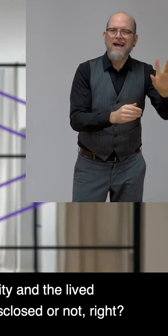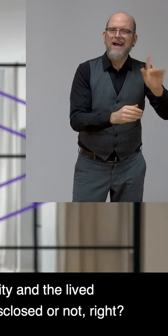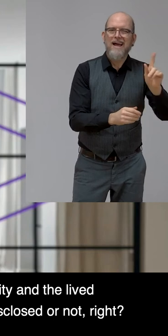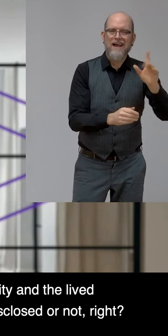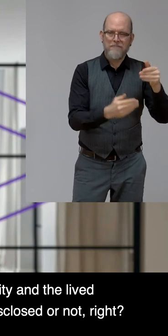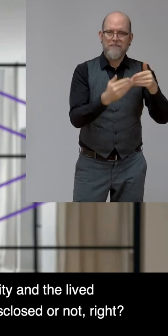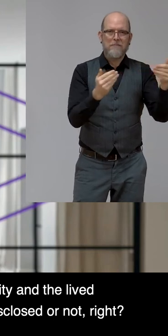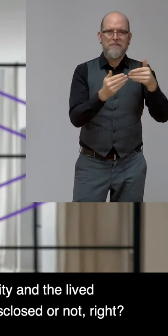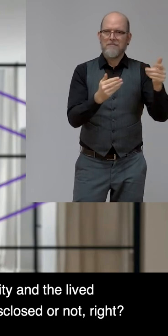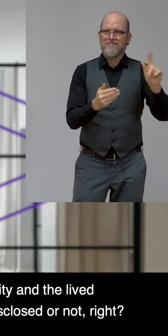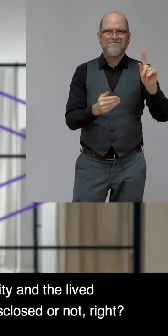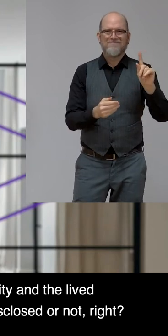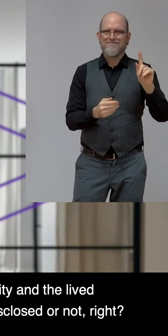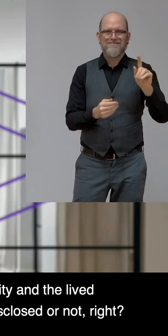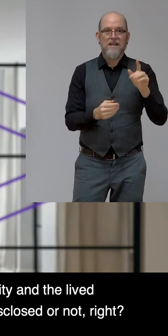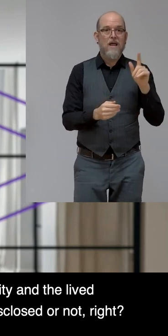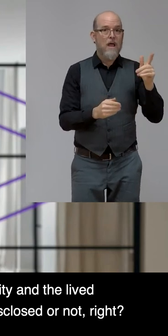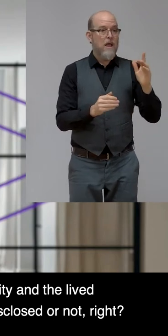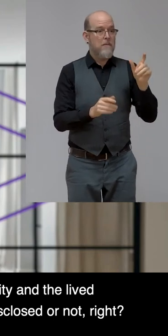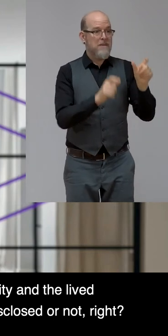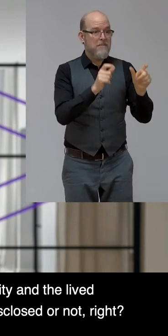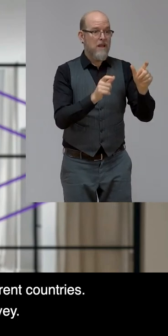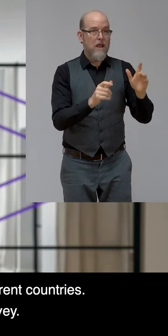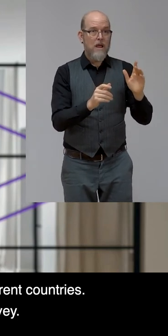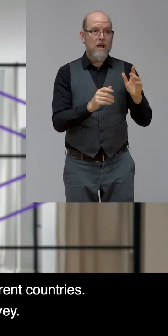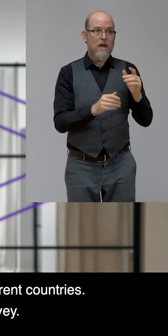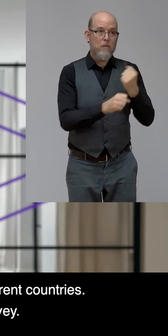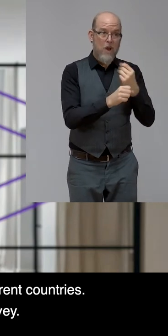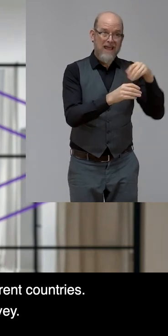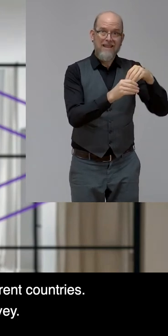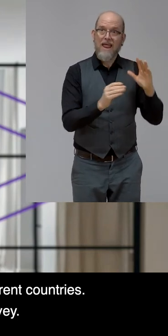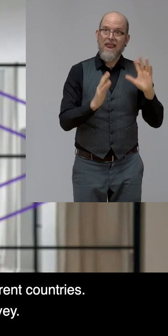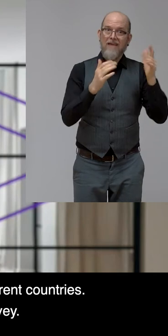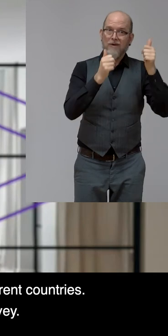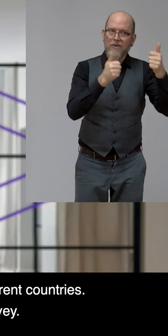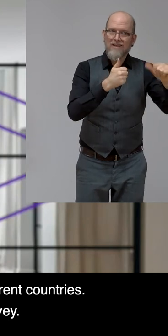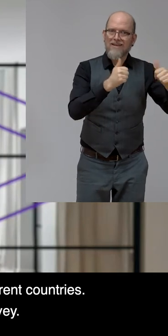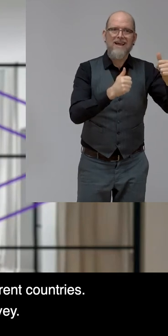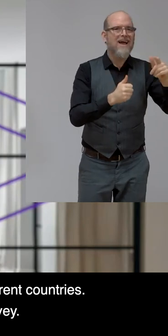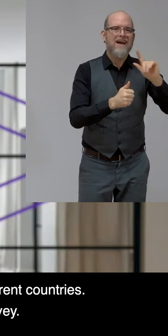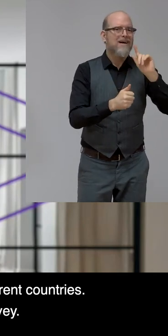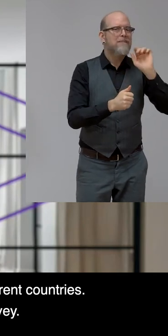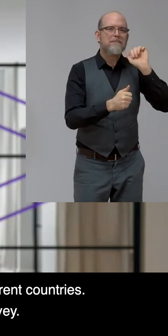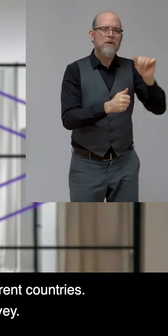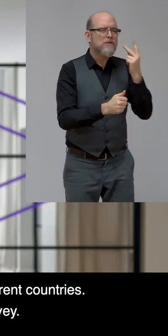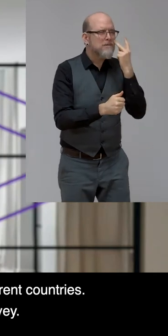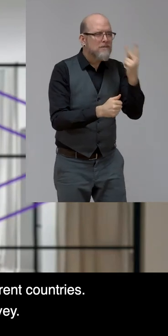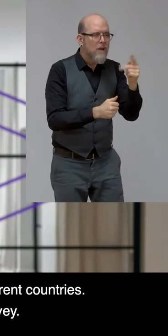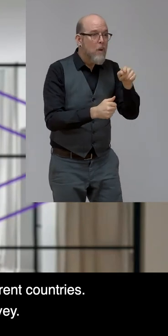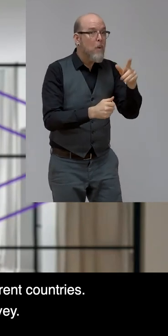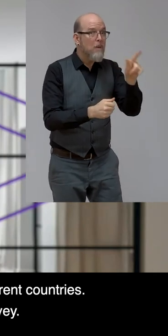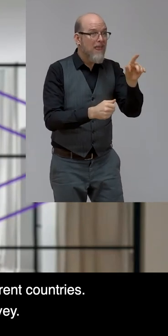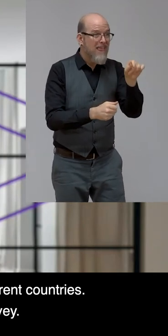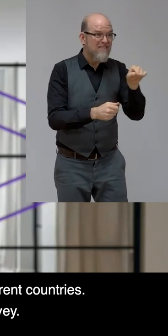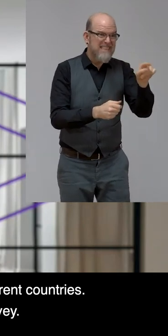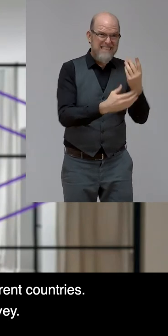employee with disability, whether they've disclosed or not. Right. And of course, those gaps, they do differ between different countries. Right.